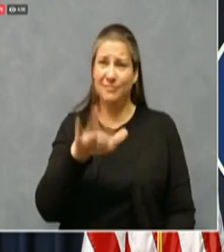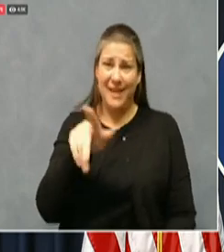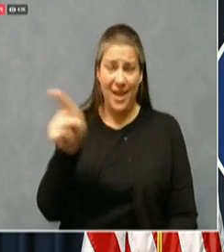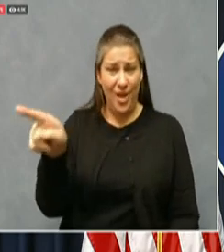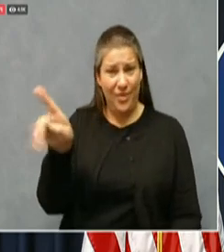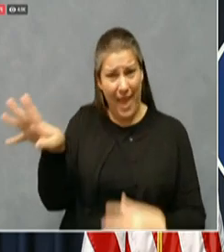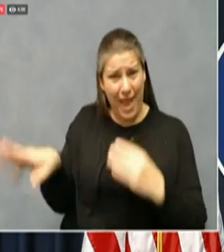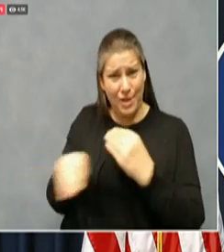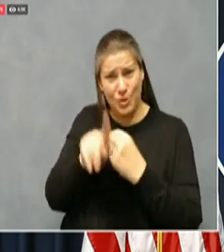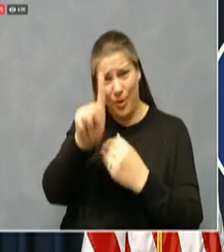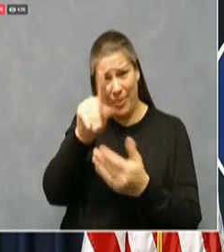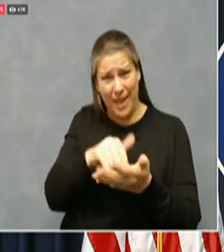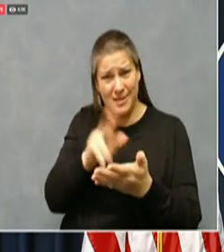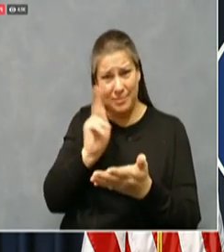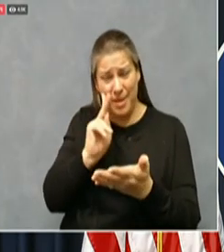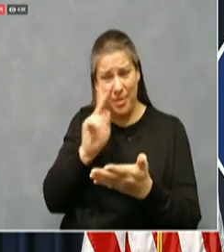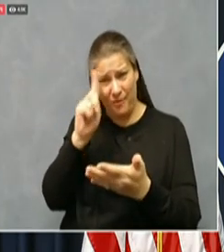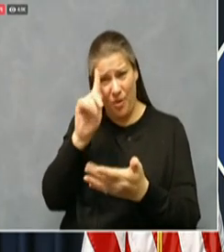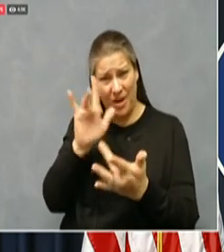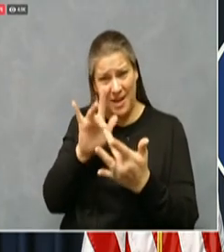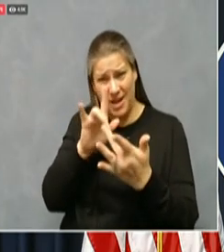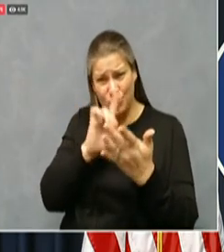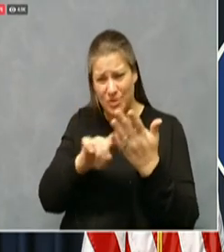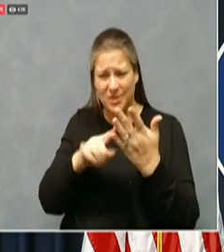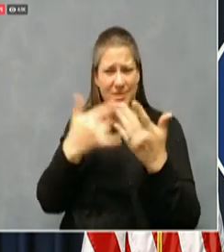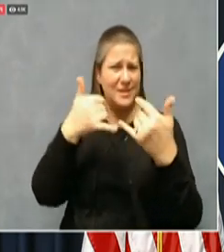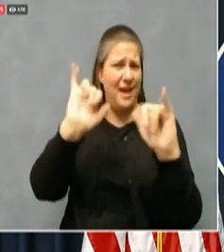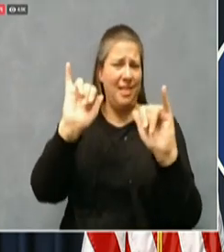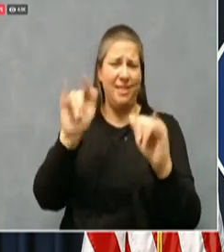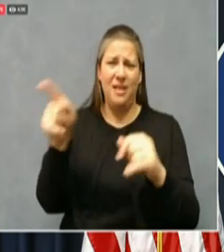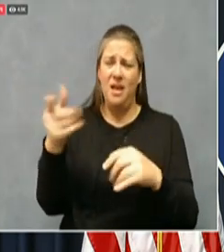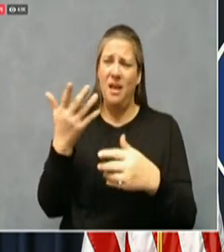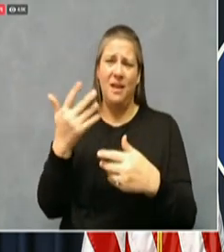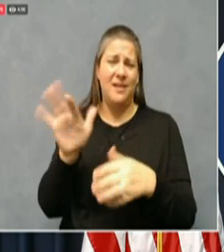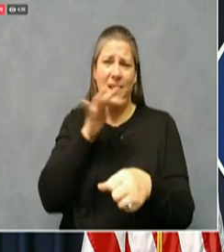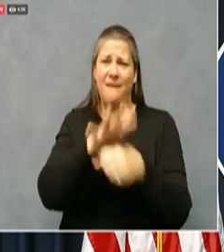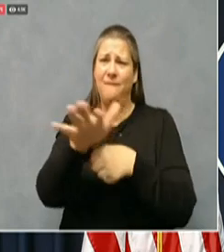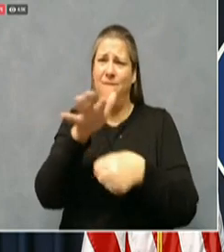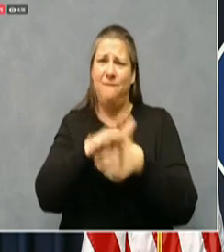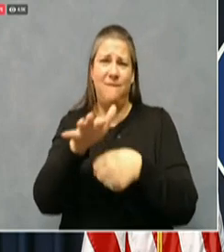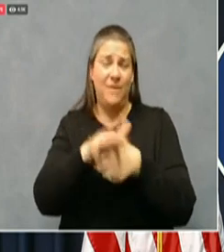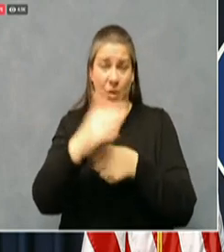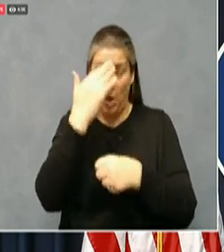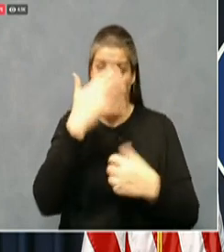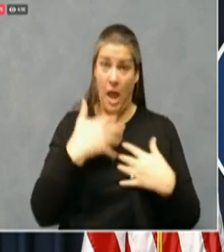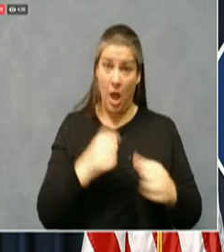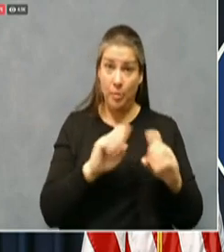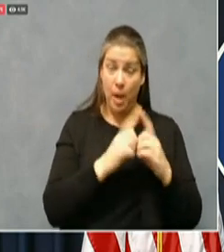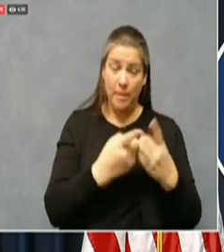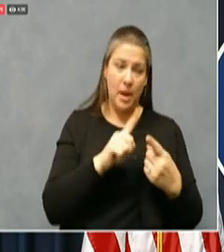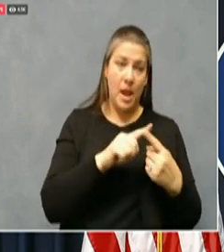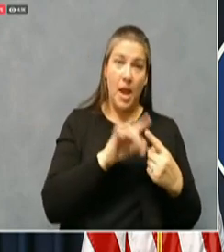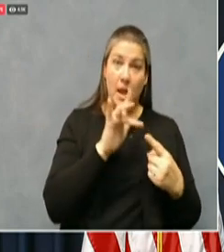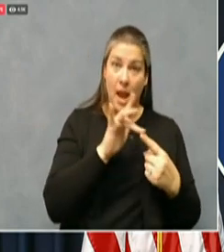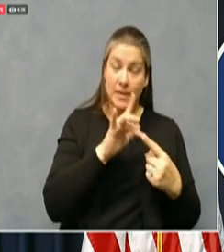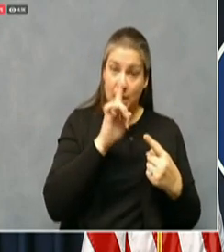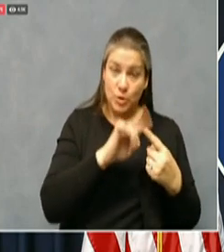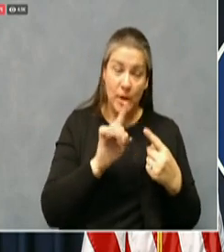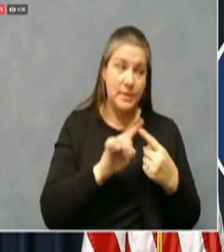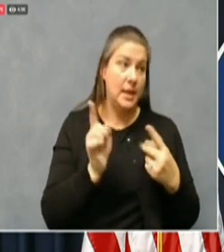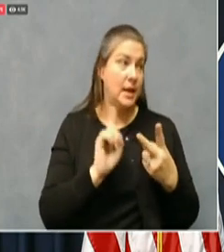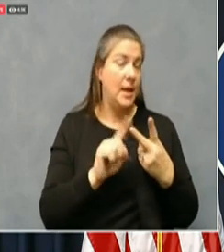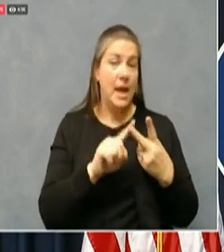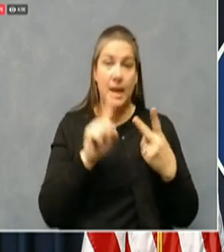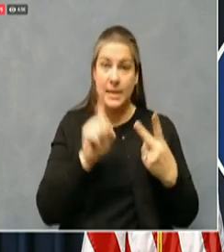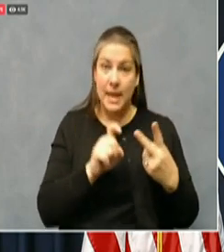are not enough because our local health departments don't just do contact tracing. They do testing. Um, they, um,